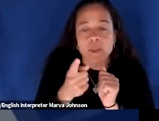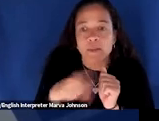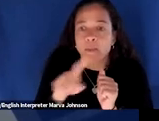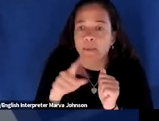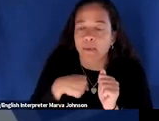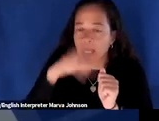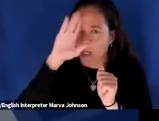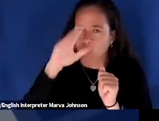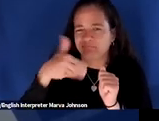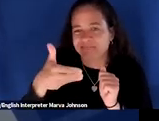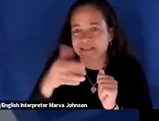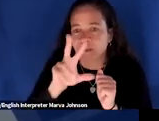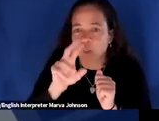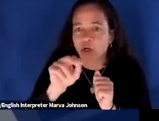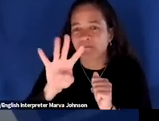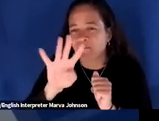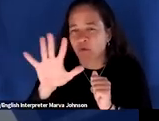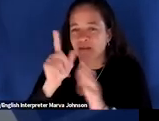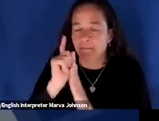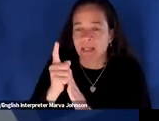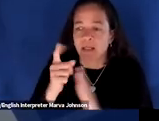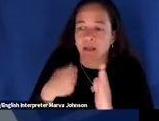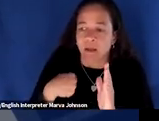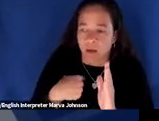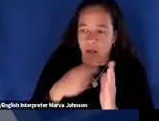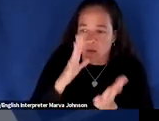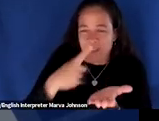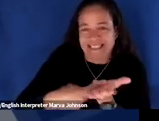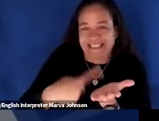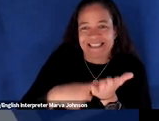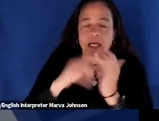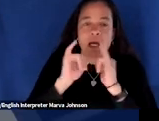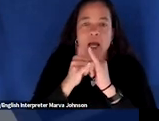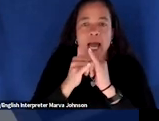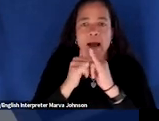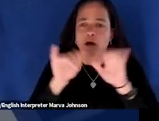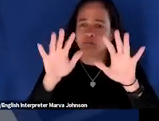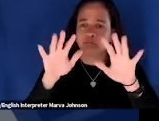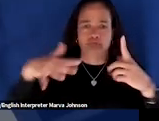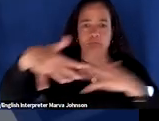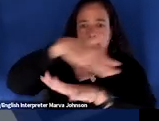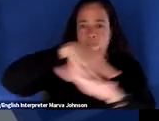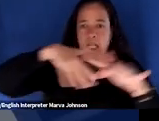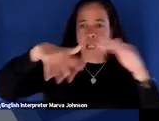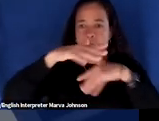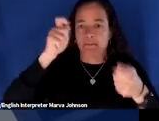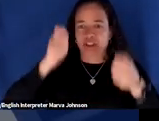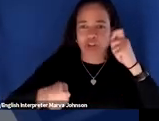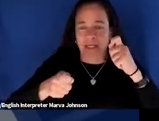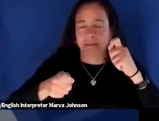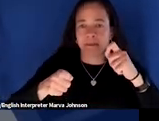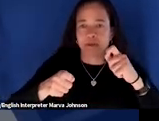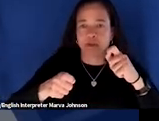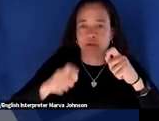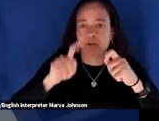30 to 45 minutes i'm going to talk about how climate change can and should be part